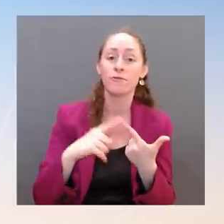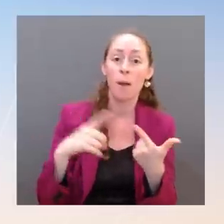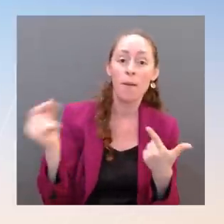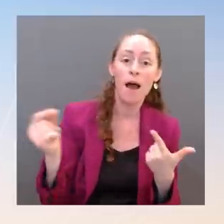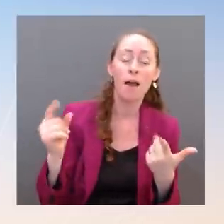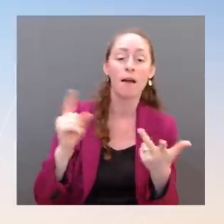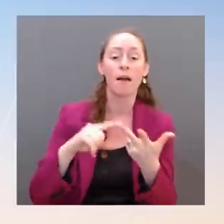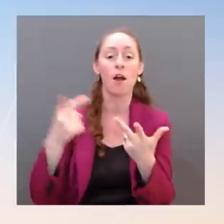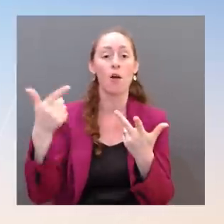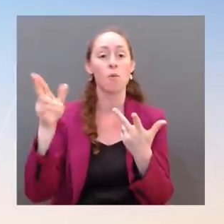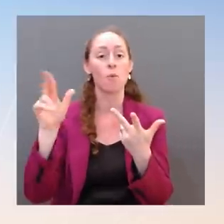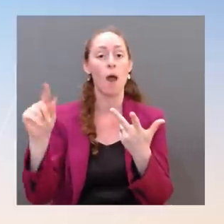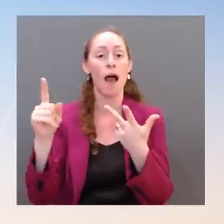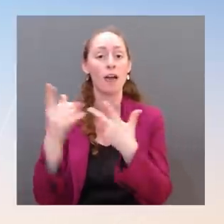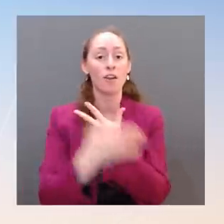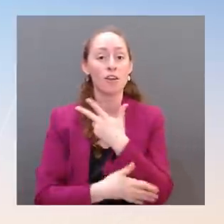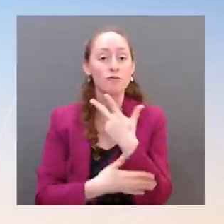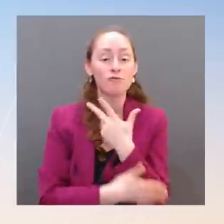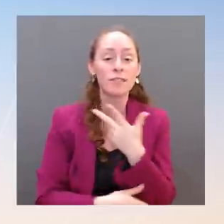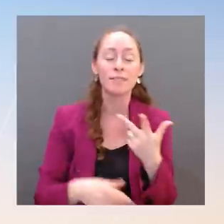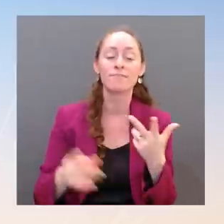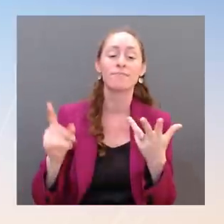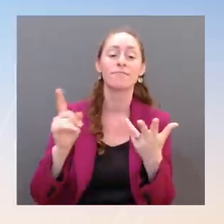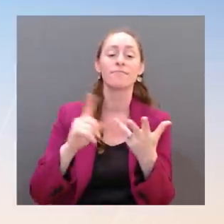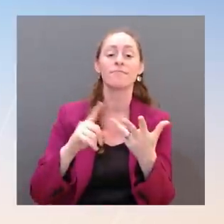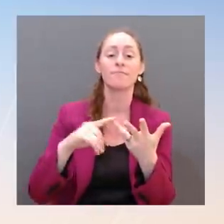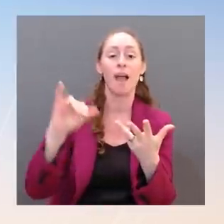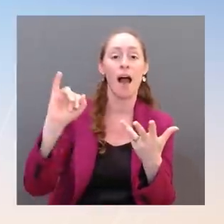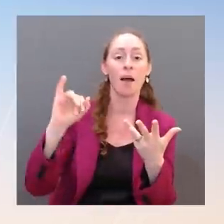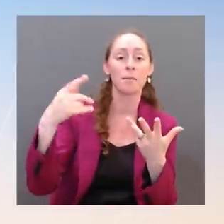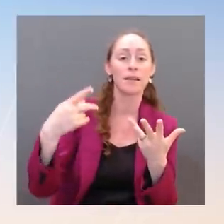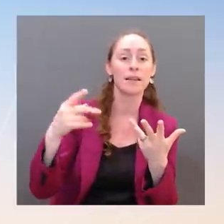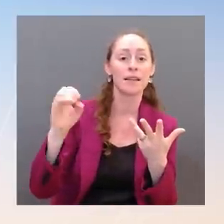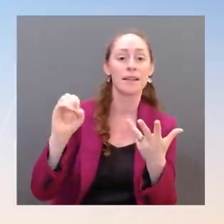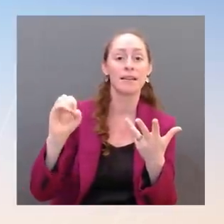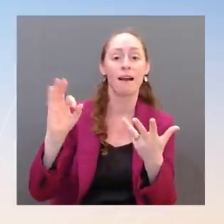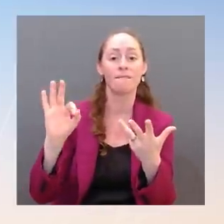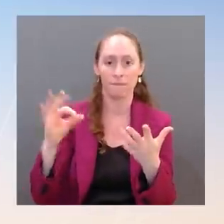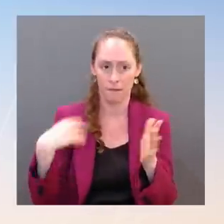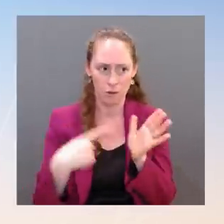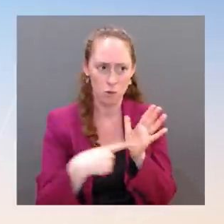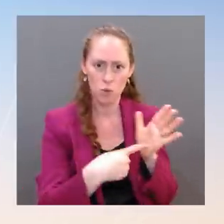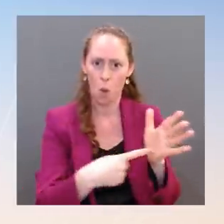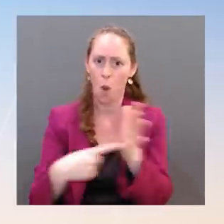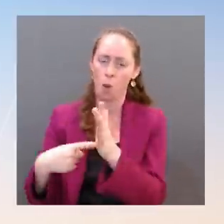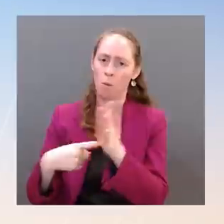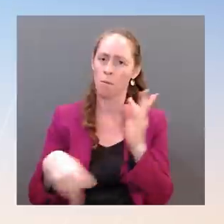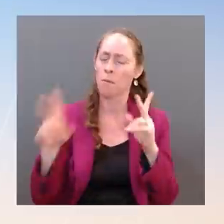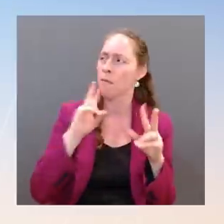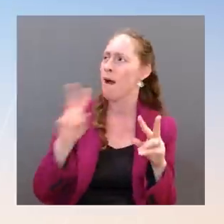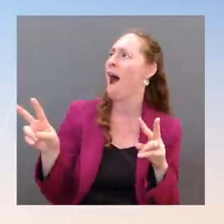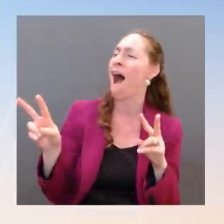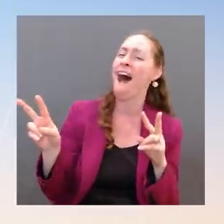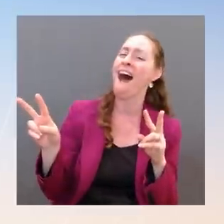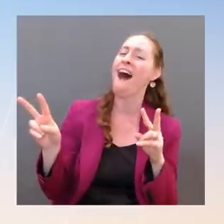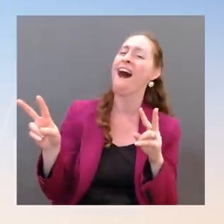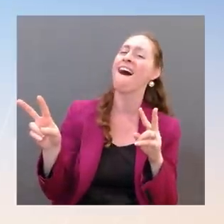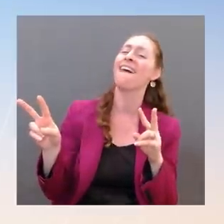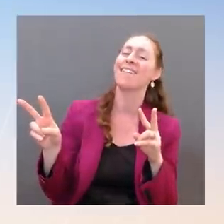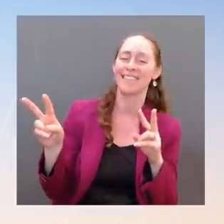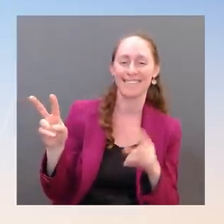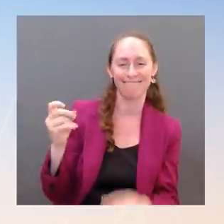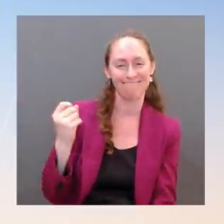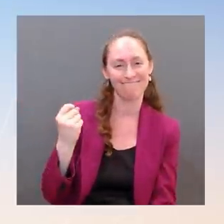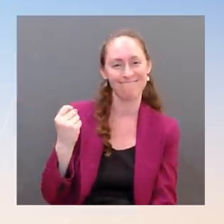that message will be heard everywhere. We think it will be heard in Beijing. But it is not a negative message and it's not targeted at any one country. It's targeted